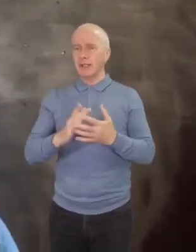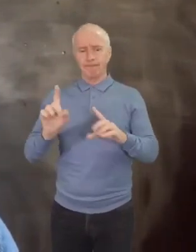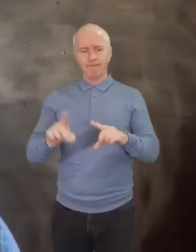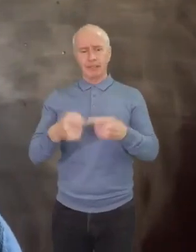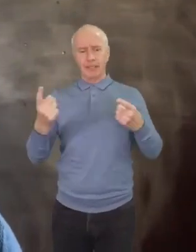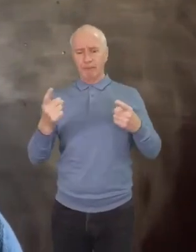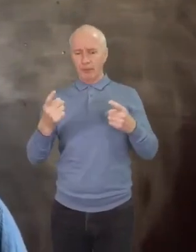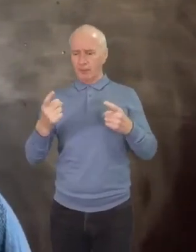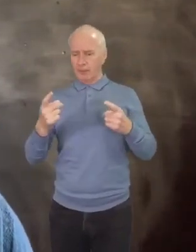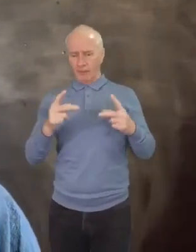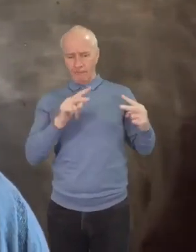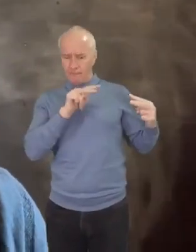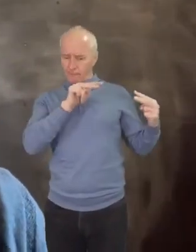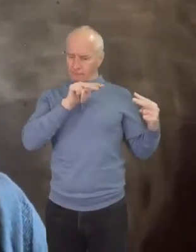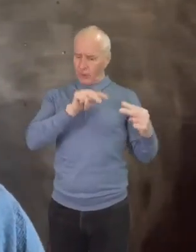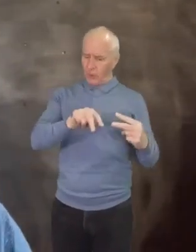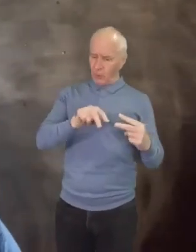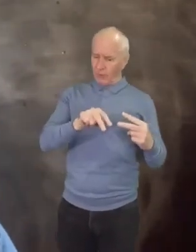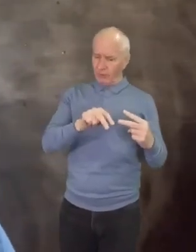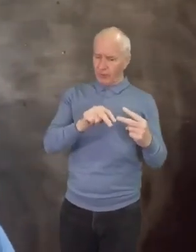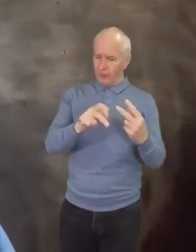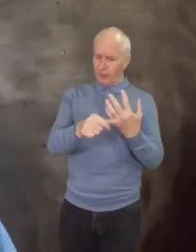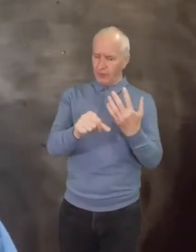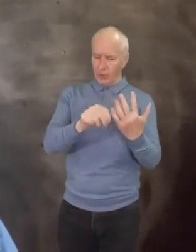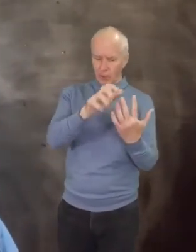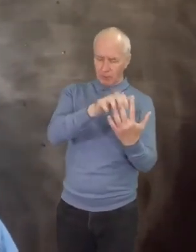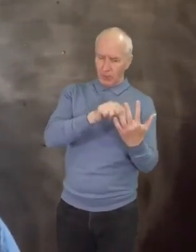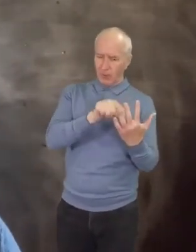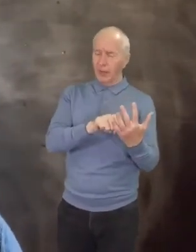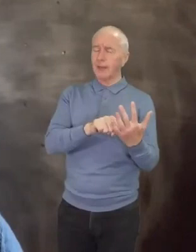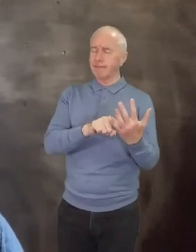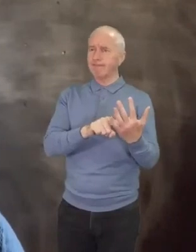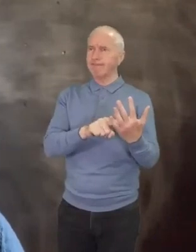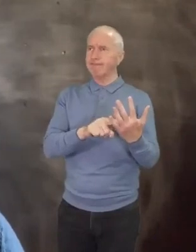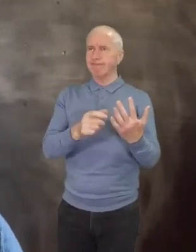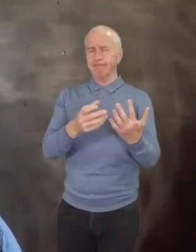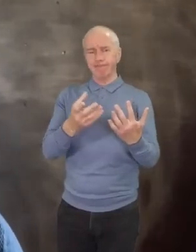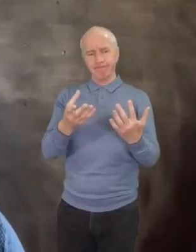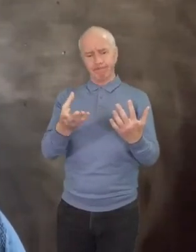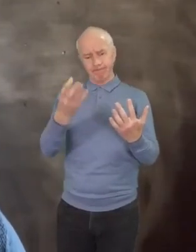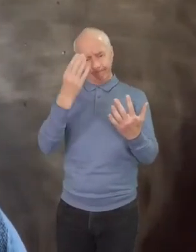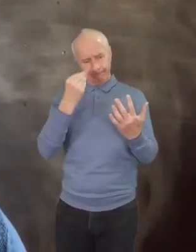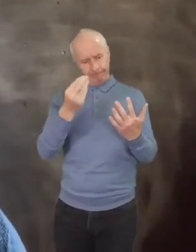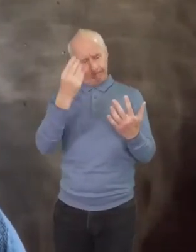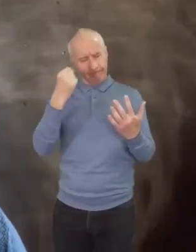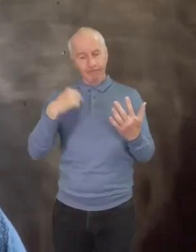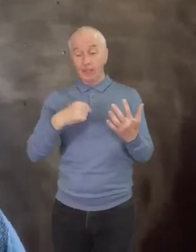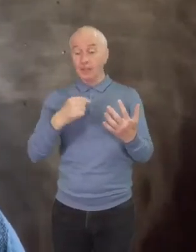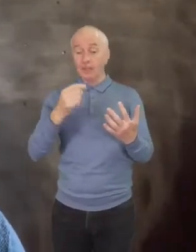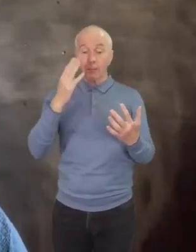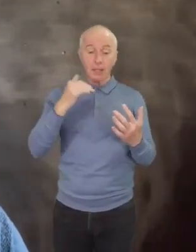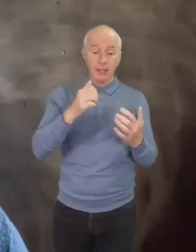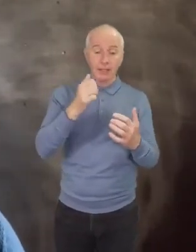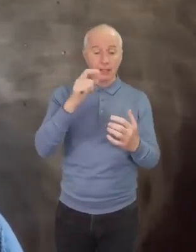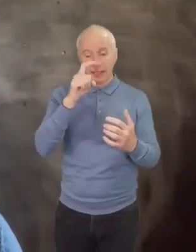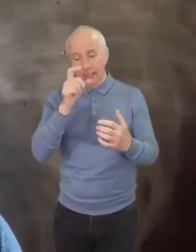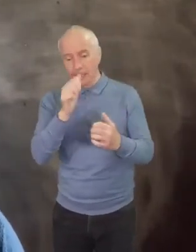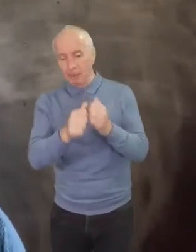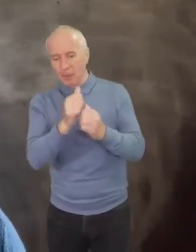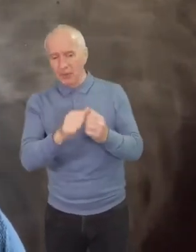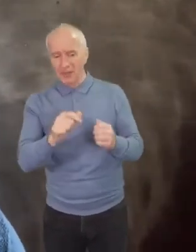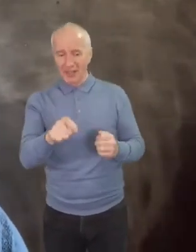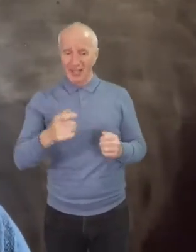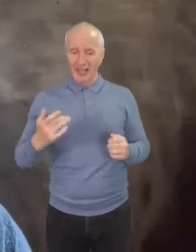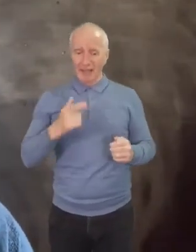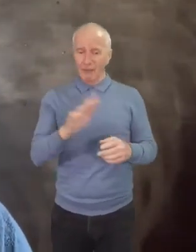gospel and his own self-understanding as a result. Observing his black sisters and brothers living under the oppressive structures